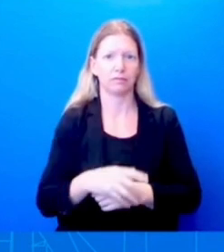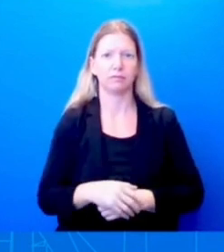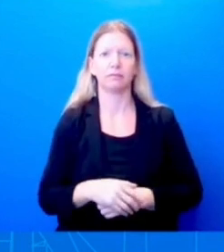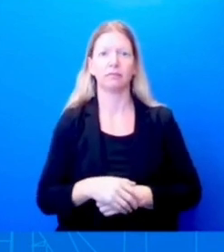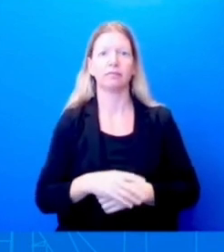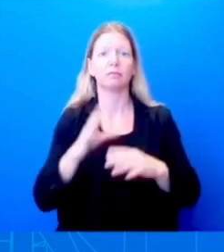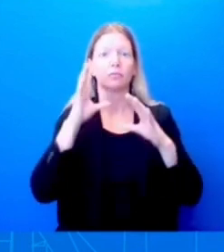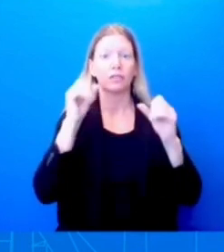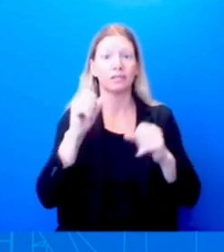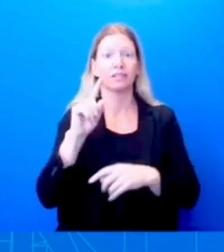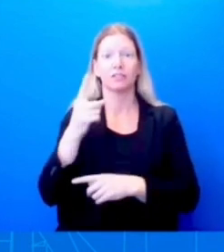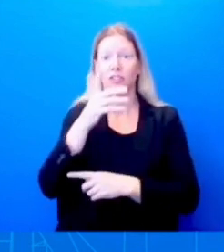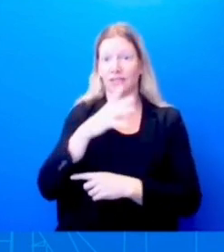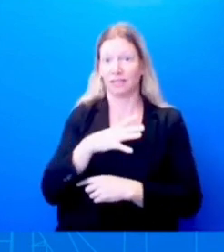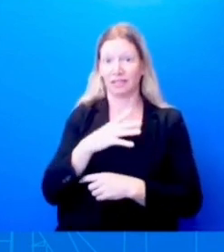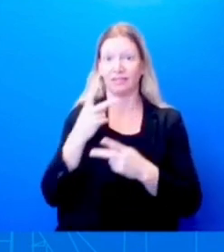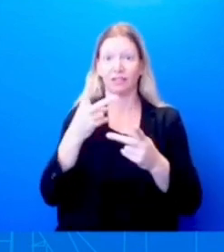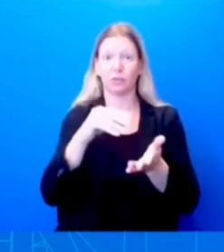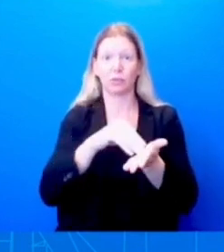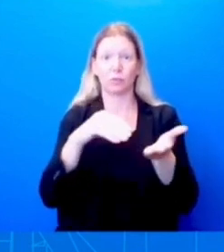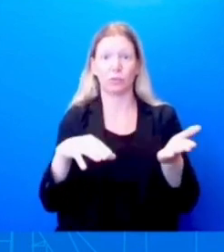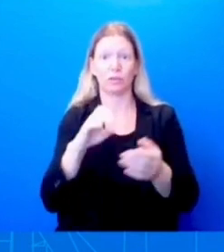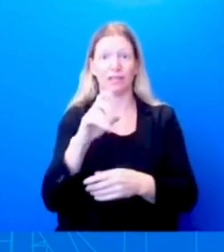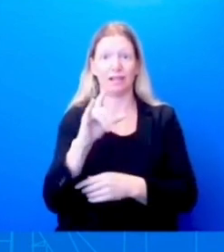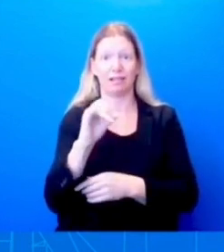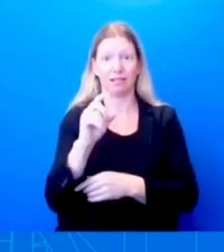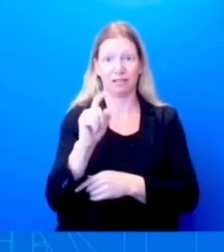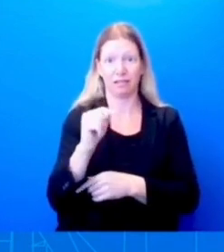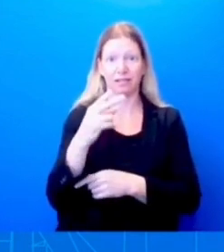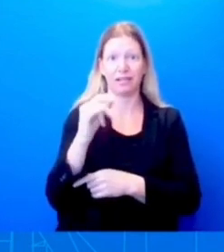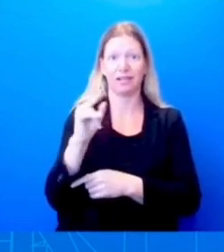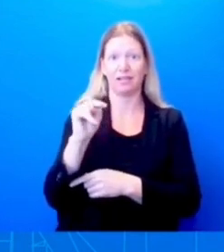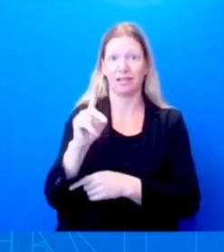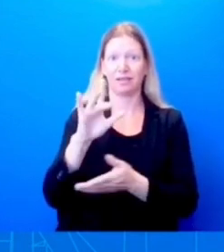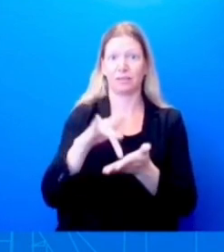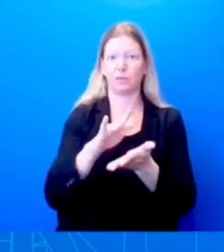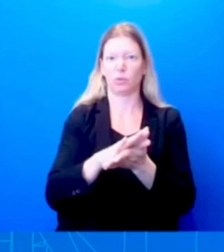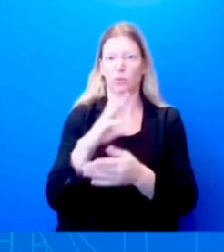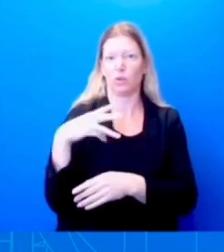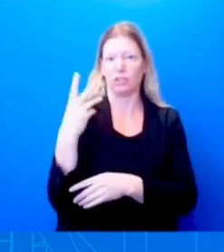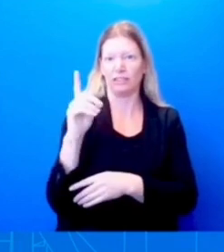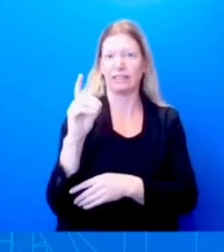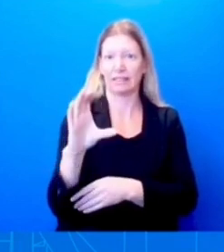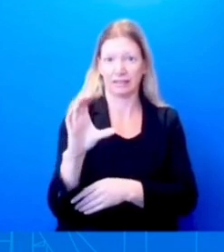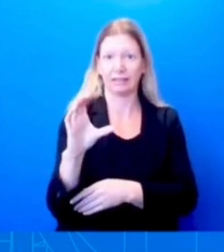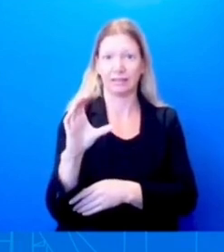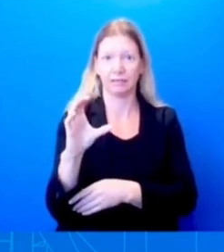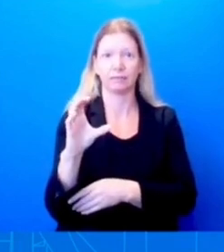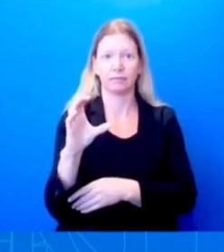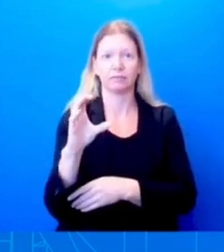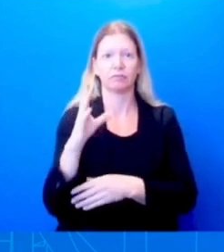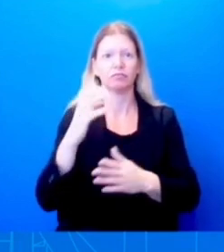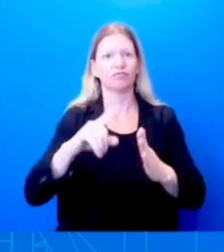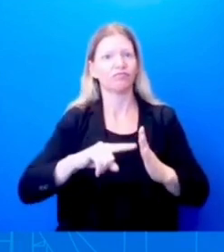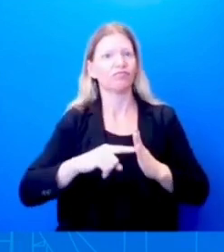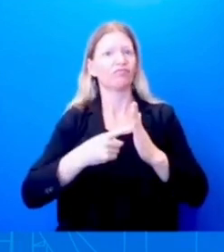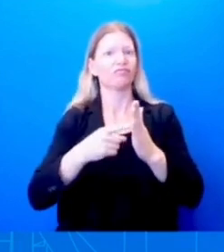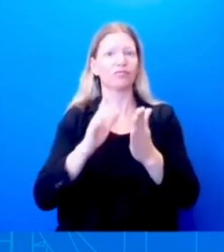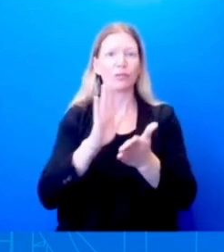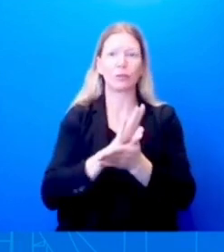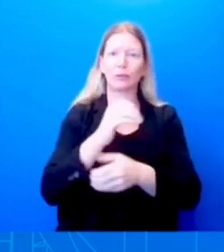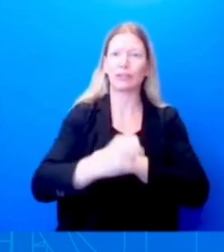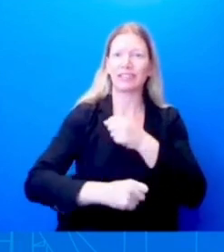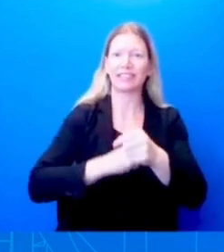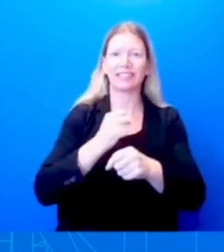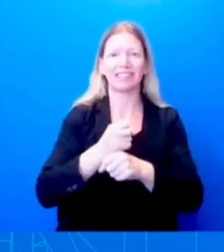Washington, D.C. to mark the start of the school year. This visit kicks off a number of back-to-school activities for the first lady this week, as well